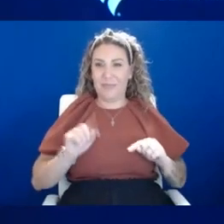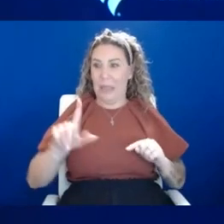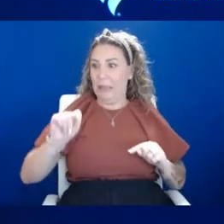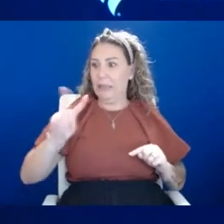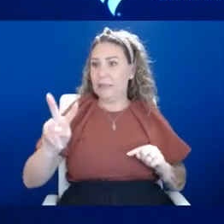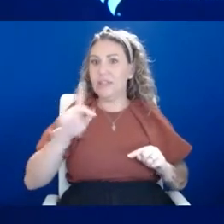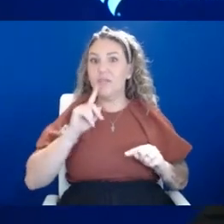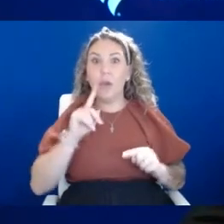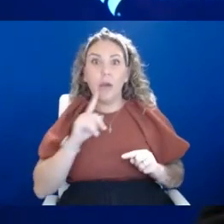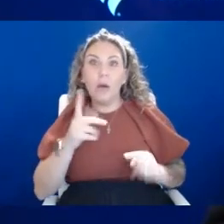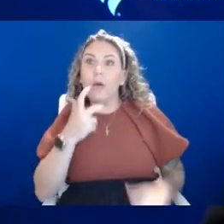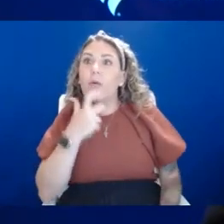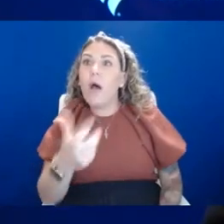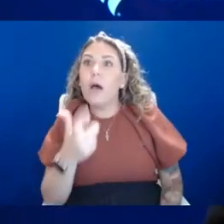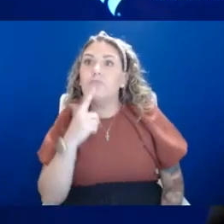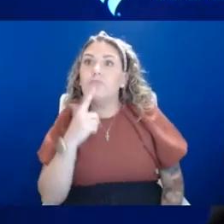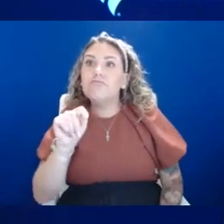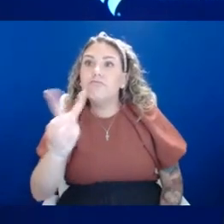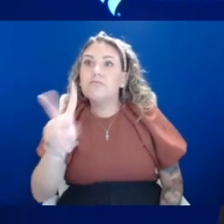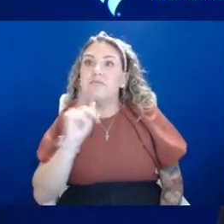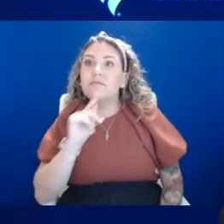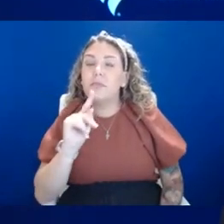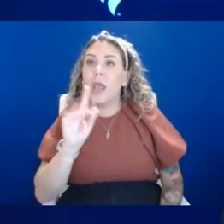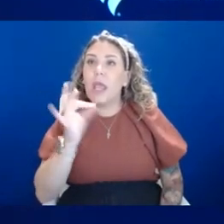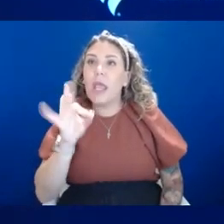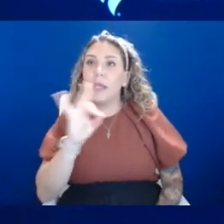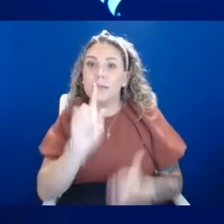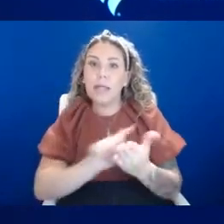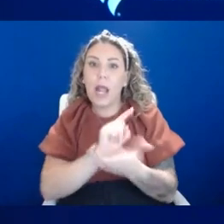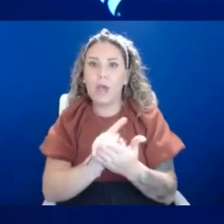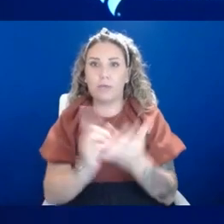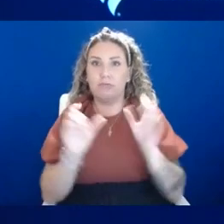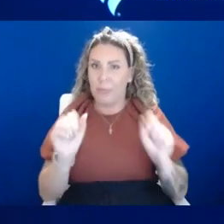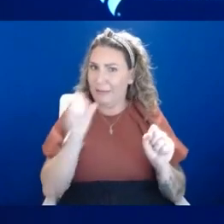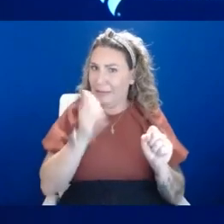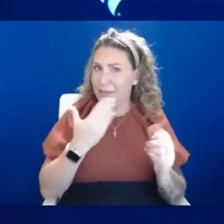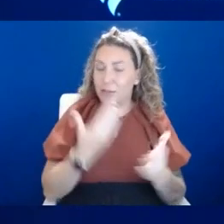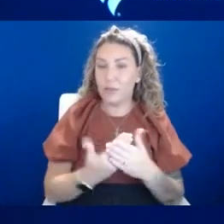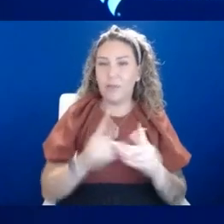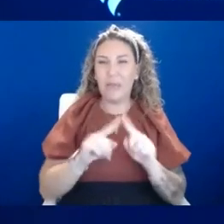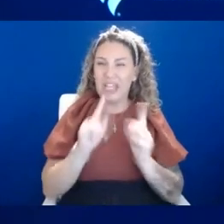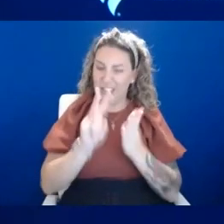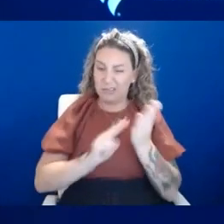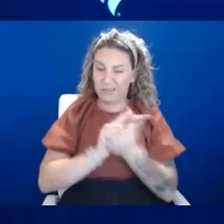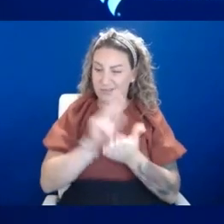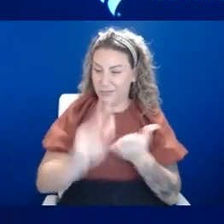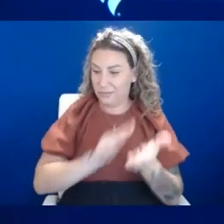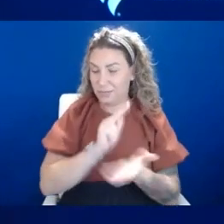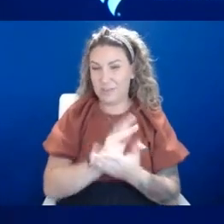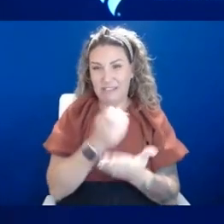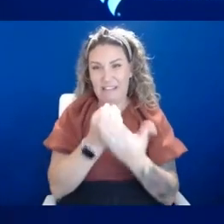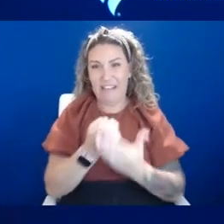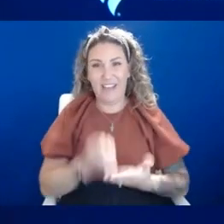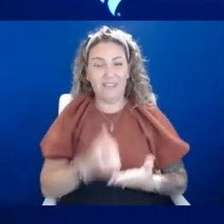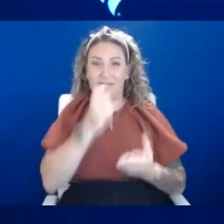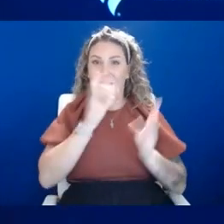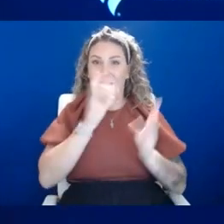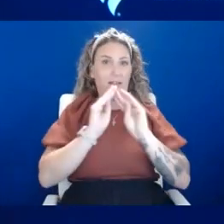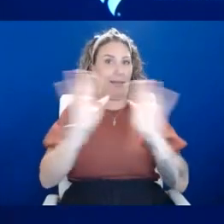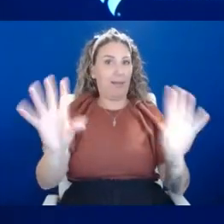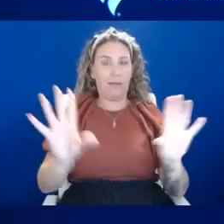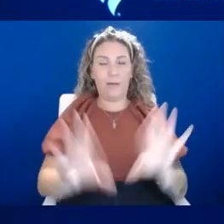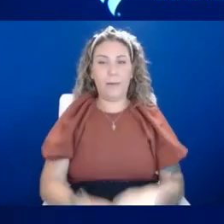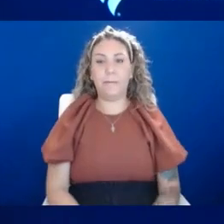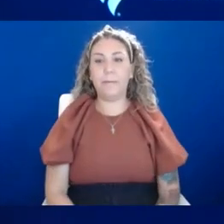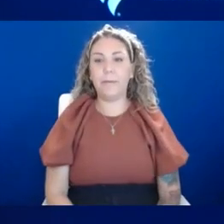kids watch TV, clearly if you're letting them watch 18 hours of TV, that's probably not great for them, but is two to three hours. I think the evidence on that is not clear at all. Um, and so I